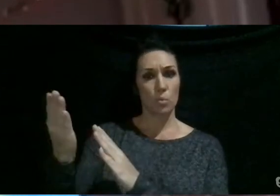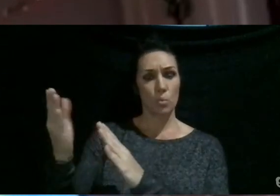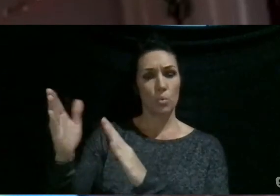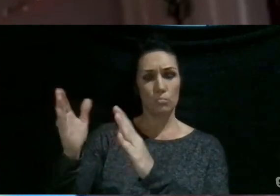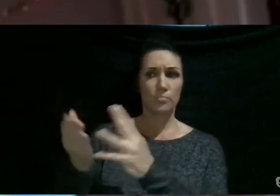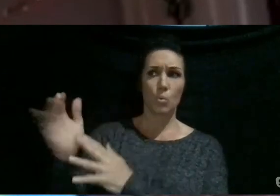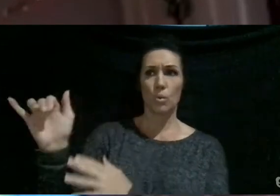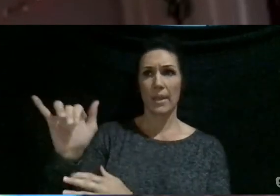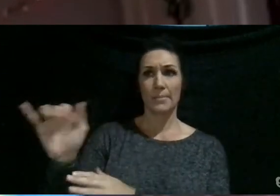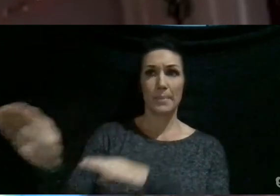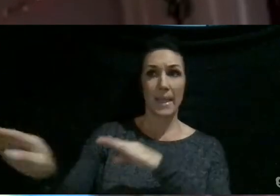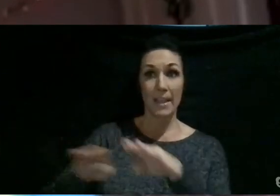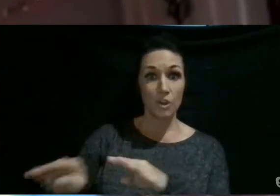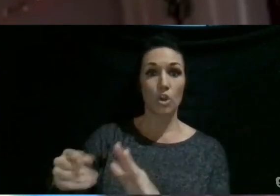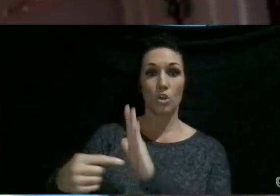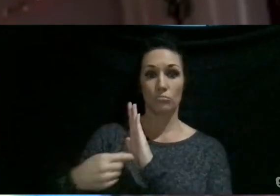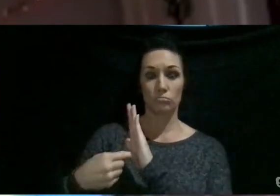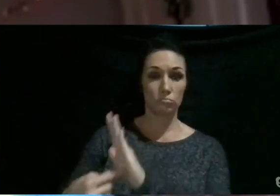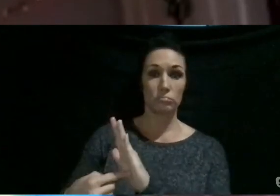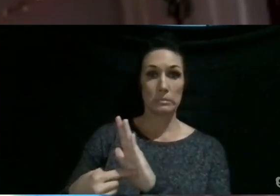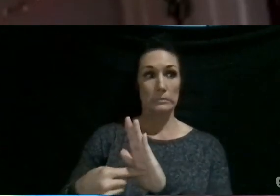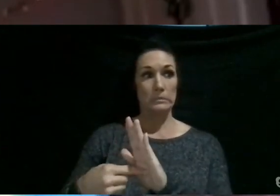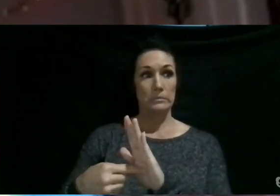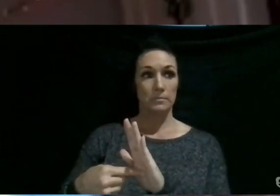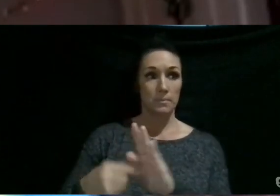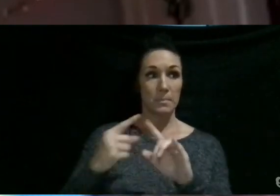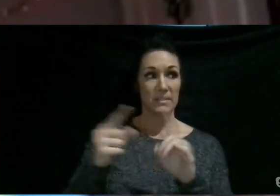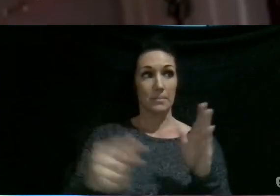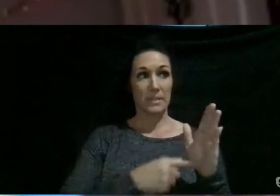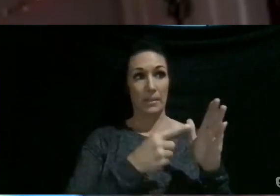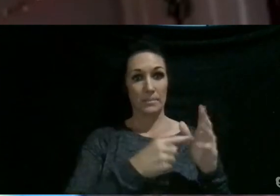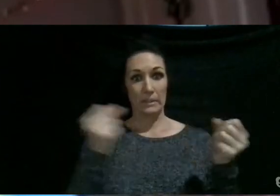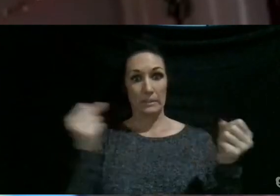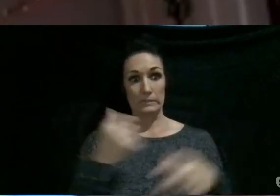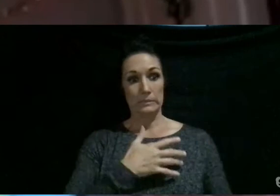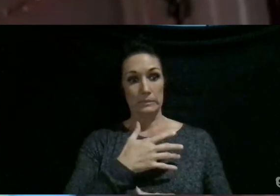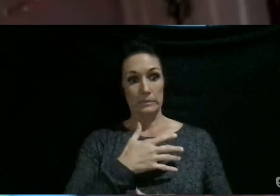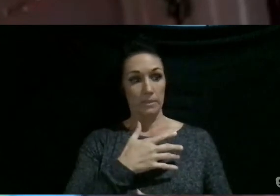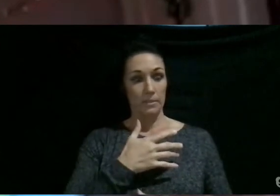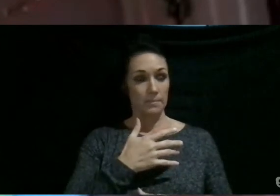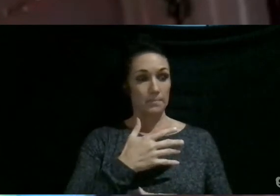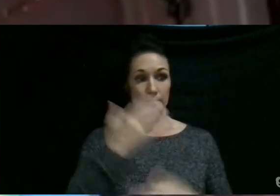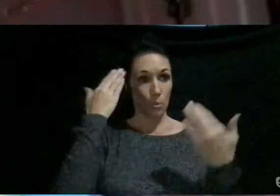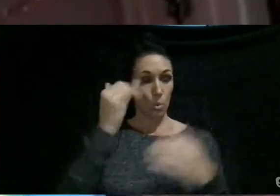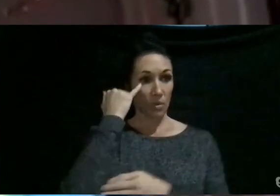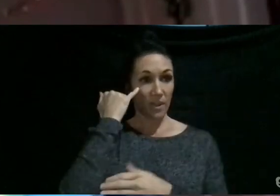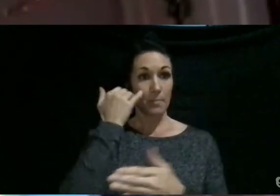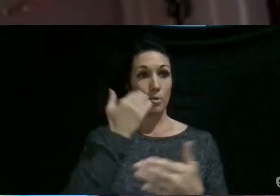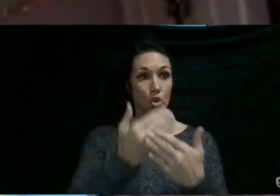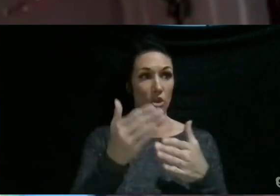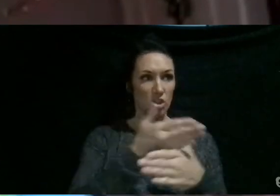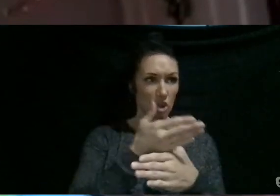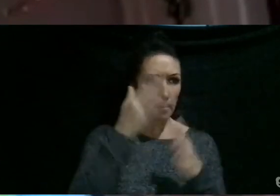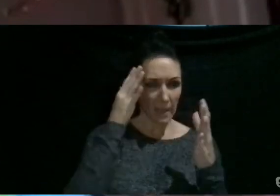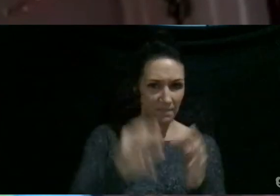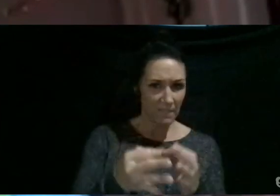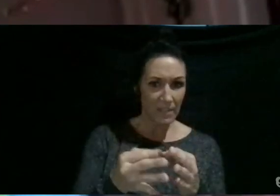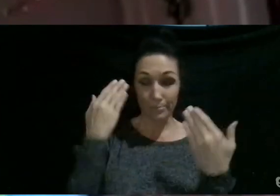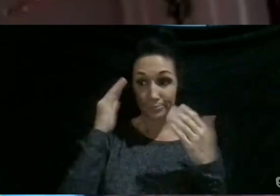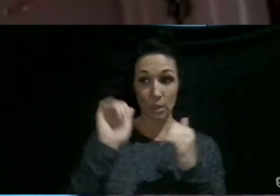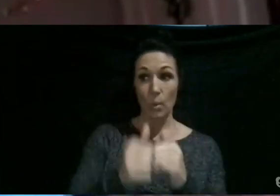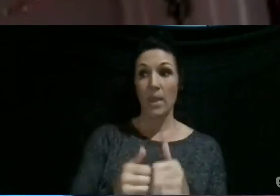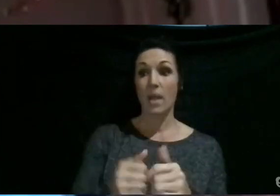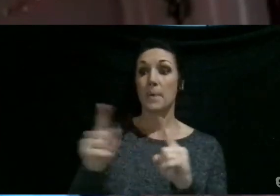sometimes I like freak out. I'm like, hmm, I don't know if I'm doing a good job of like sharing my faith with other people. don't know like how to do that. But I think